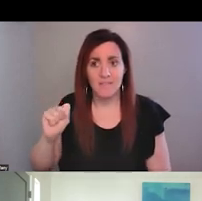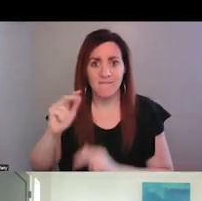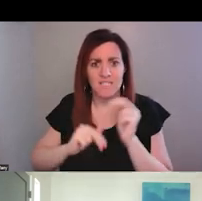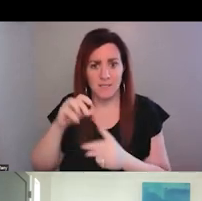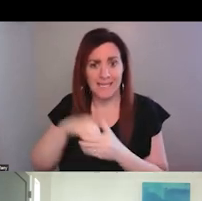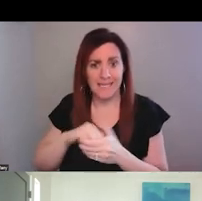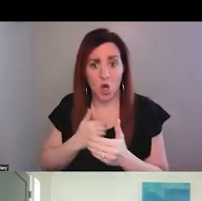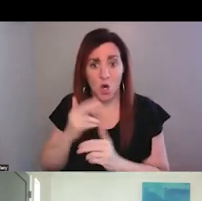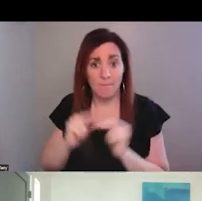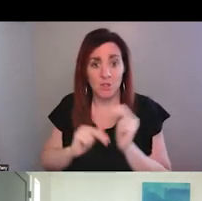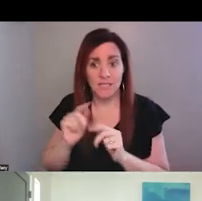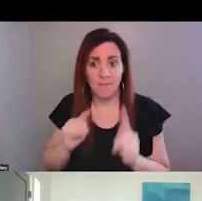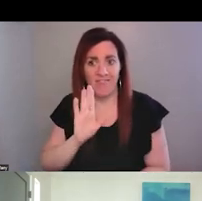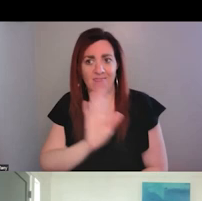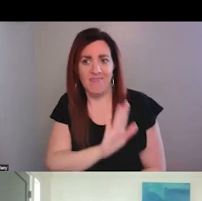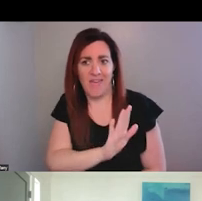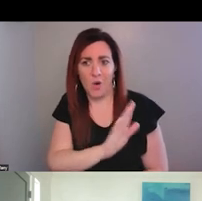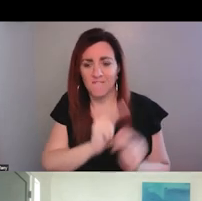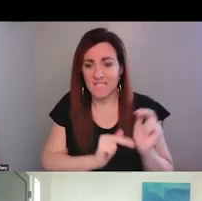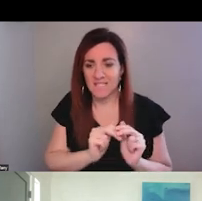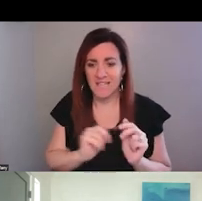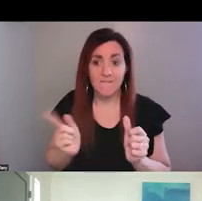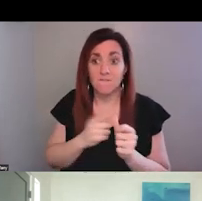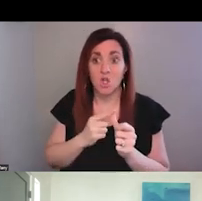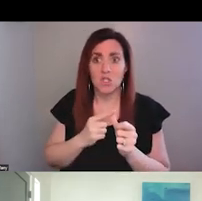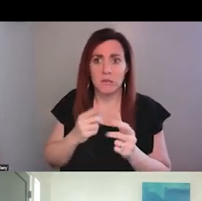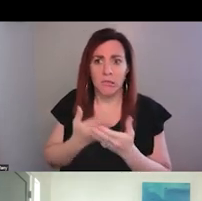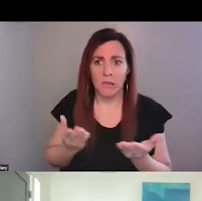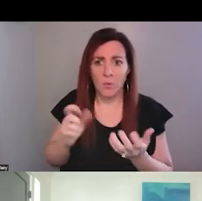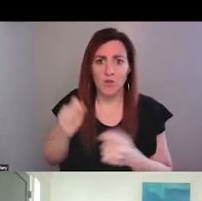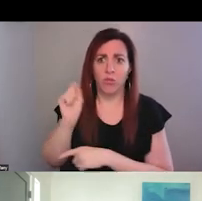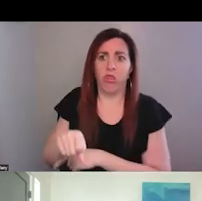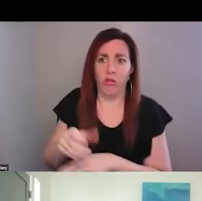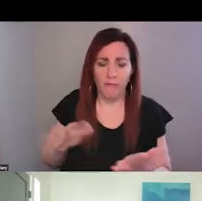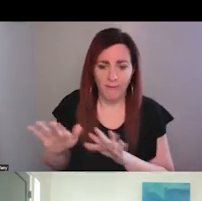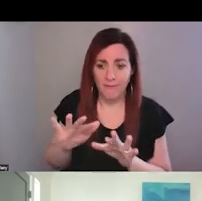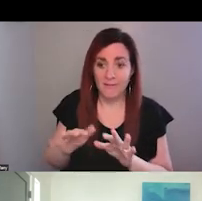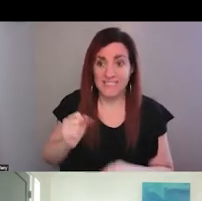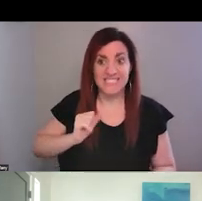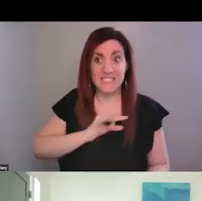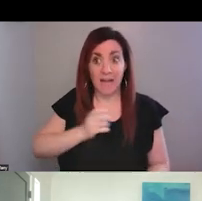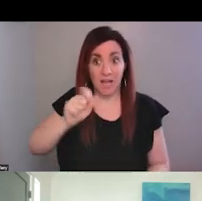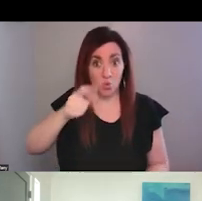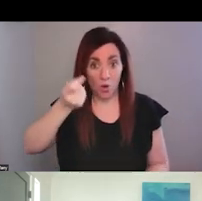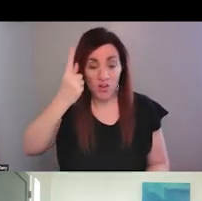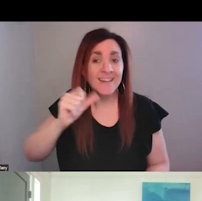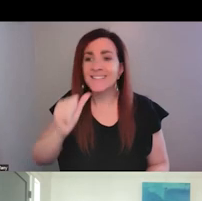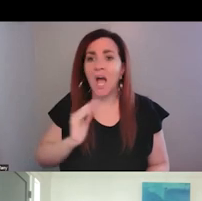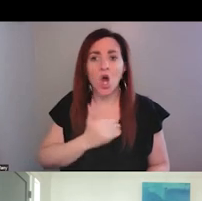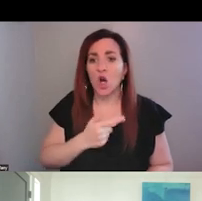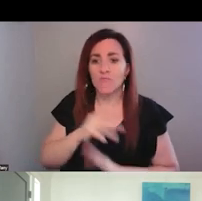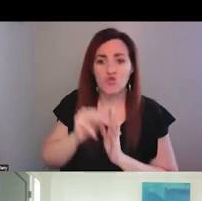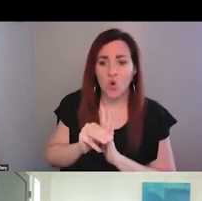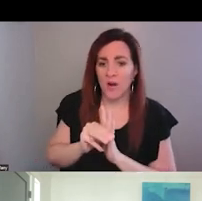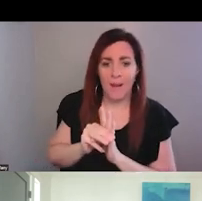building, um, but it's theirs. So that was the first hurdles in letting our staff understand it's not our program. This is Helen Ross McNabb.